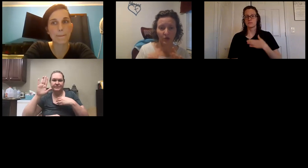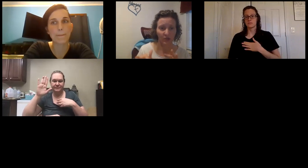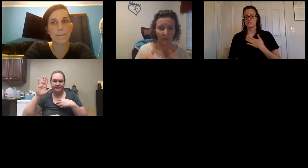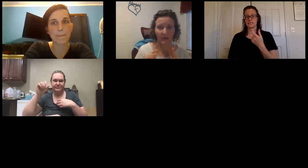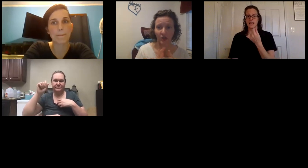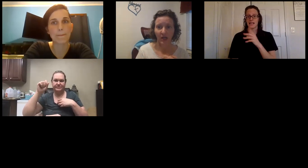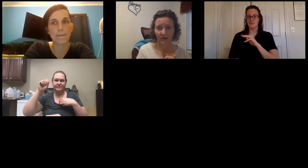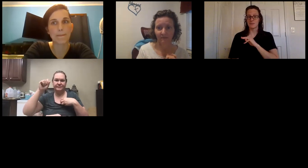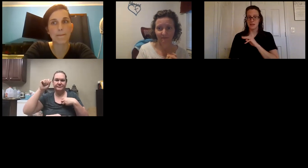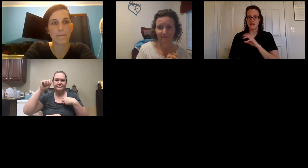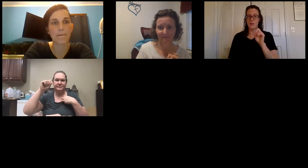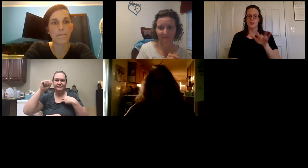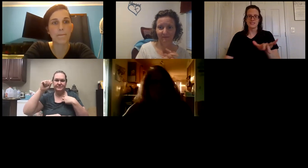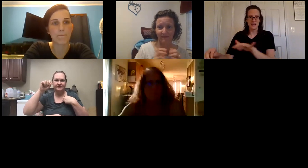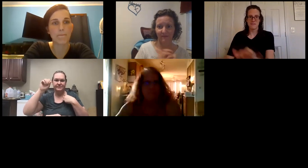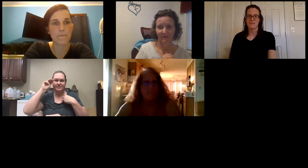or type it in the chat